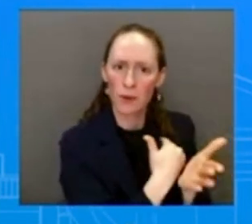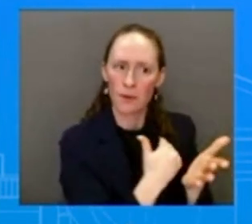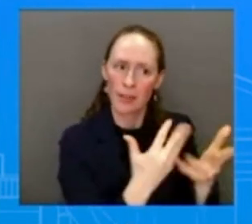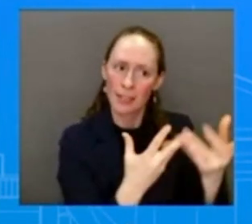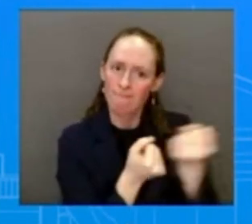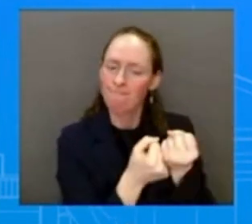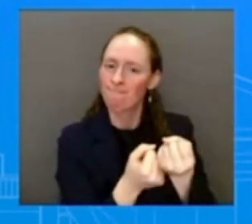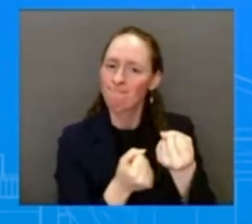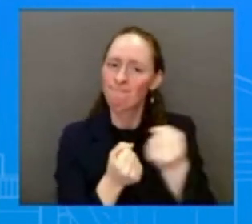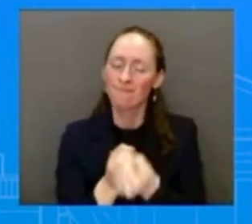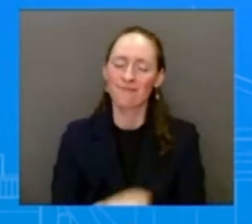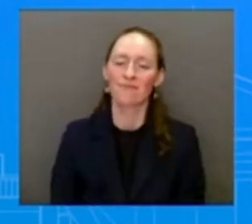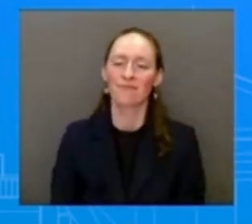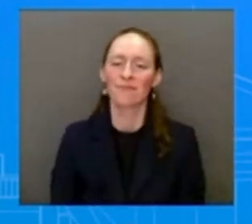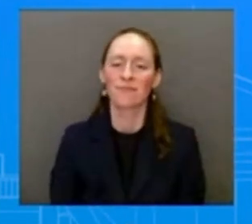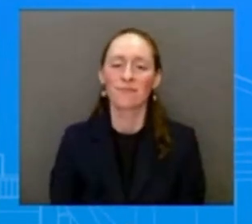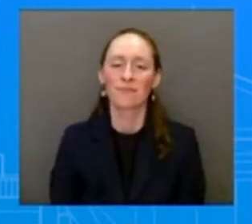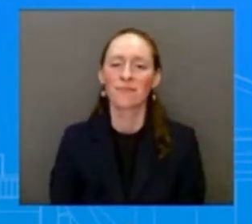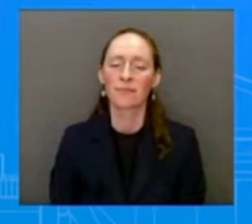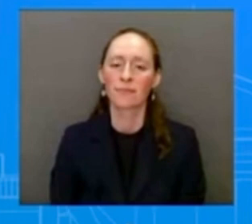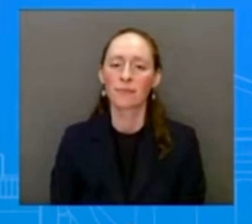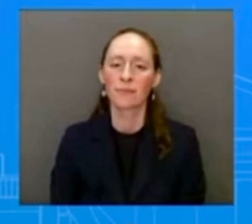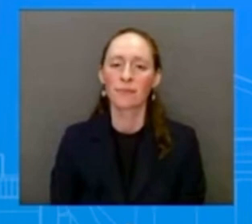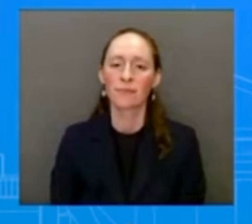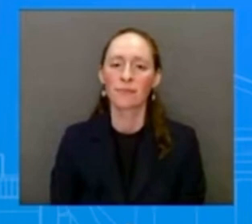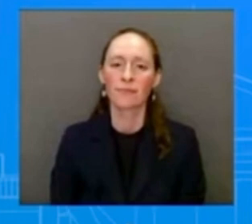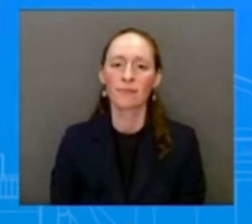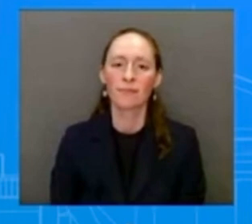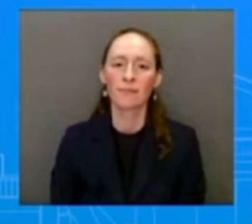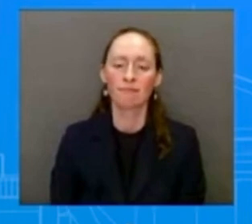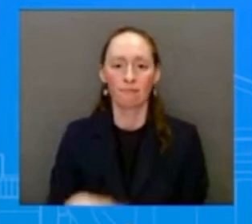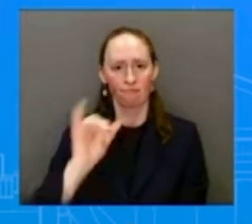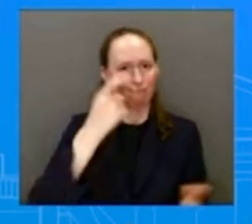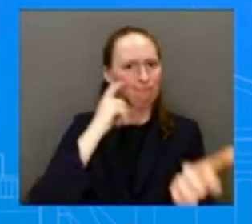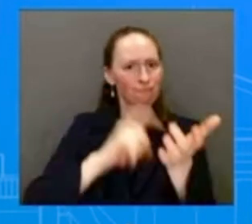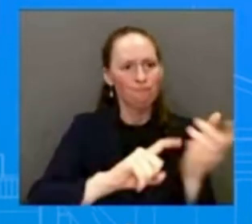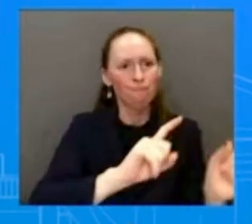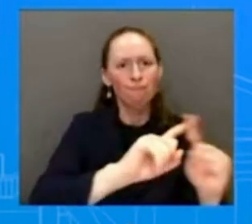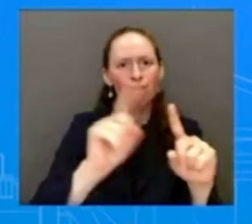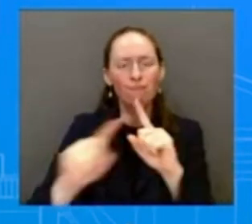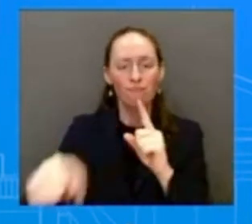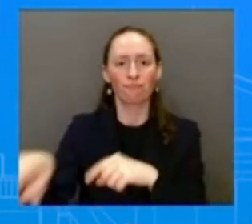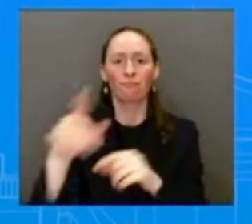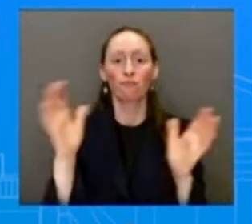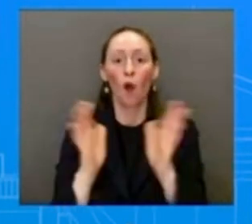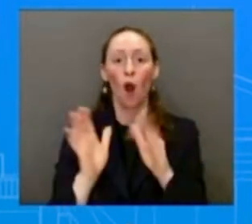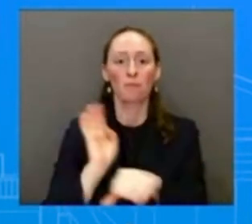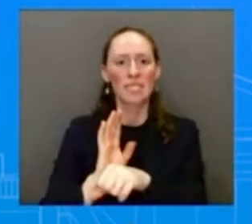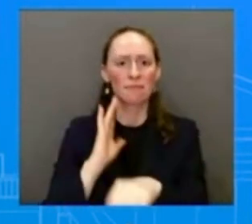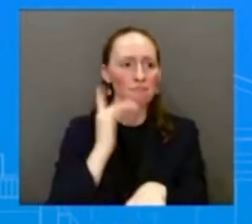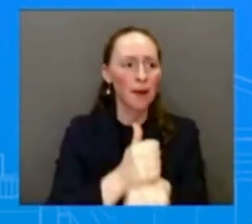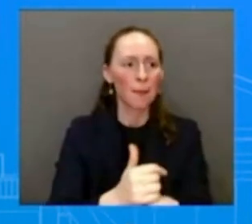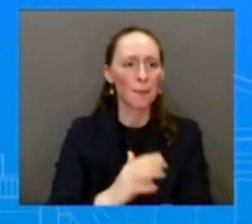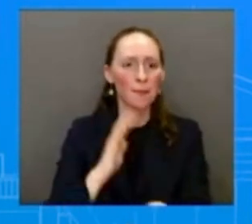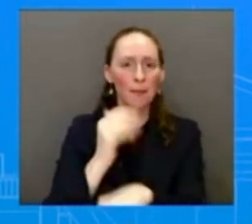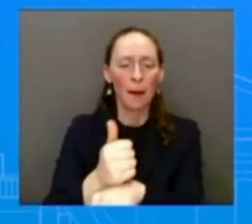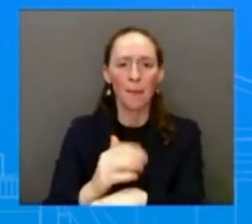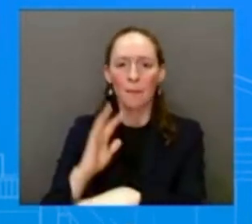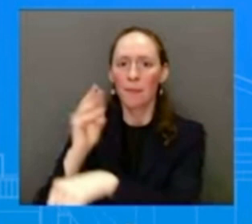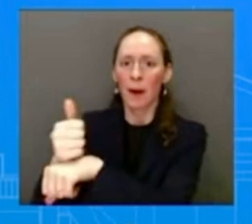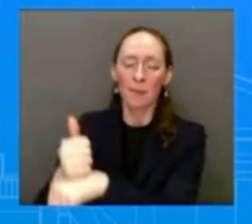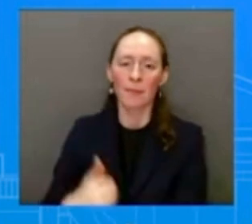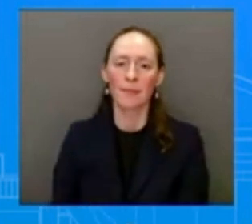because of help from the American Rescue Plan. They'll highlight not only the impact of President's economic